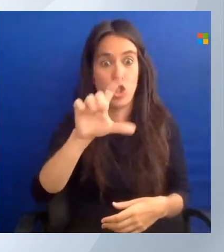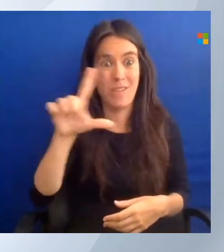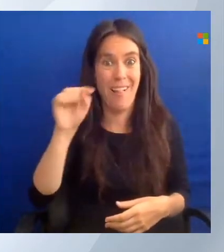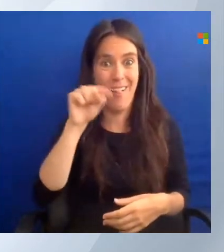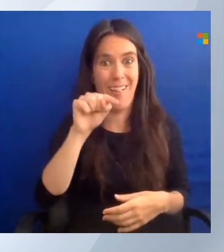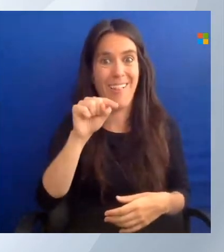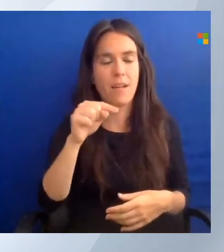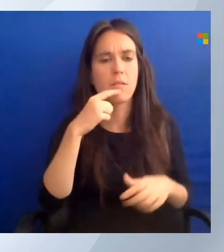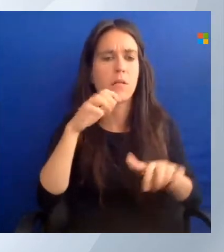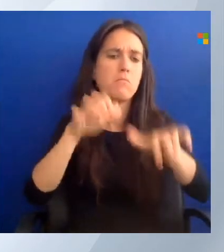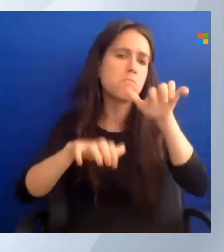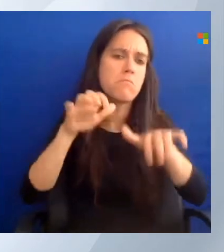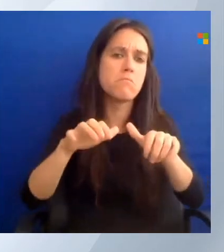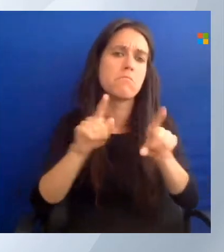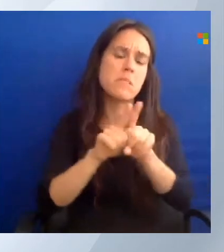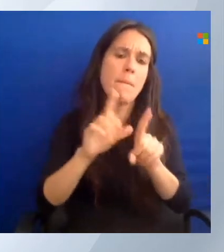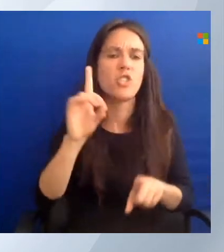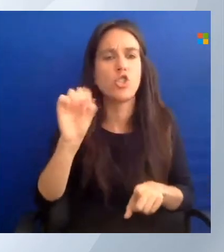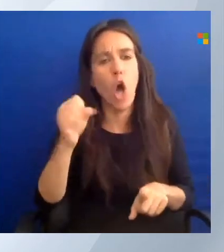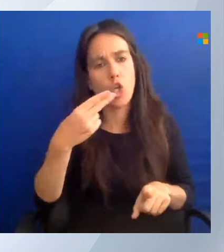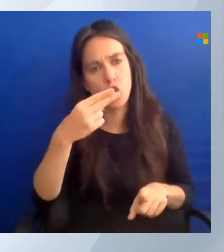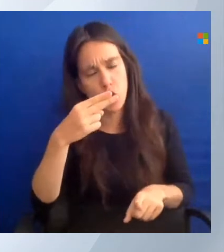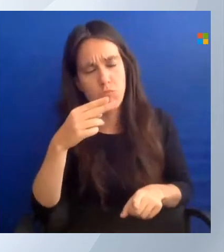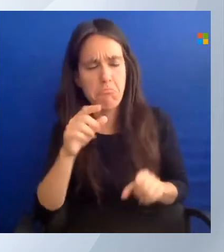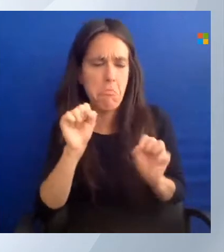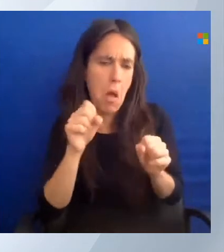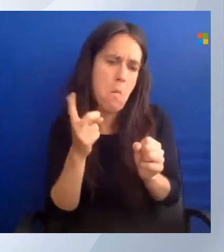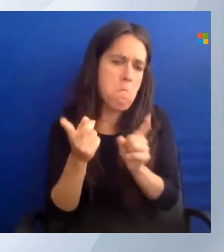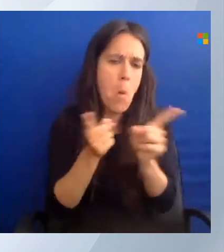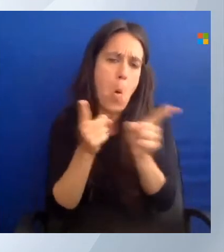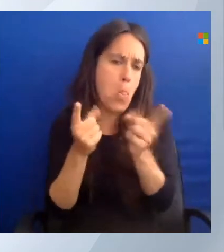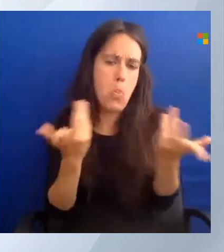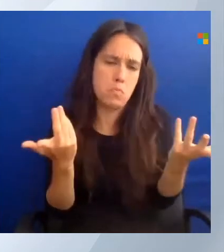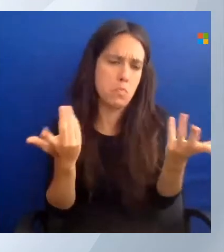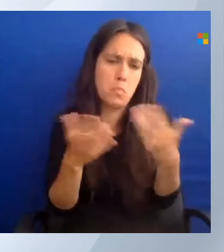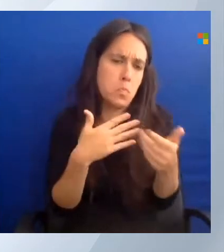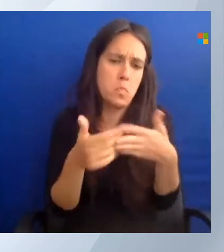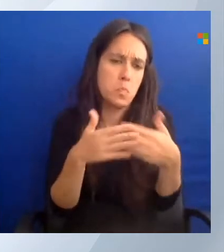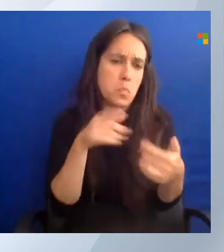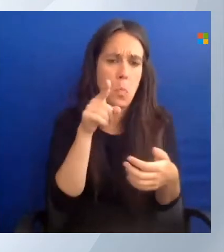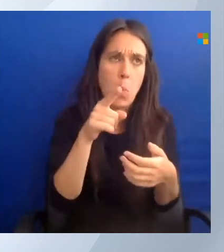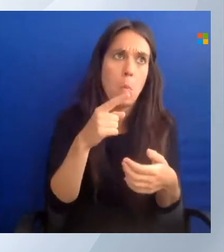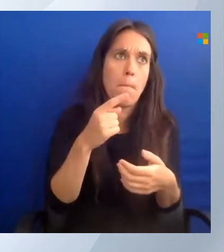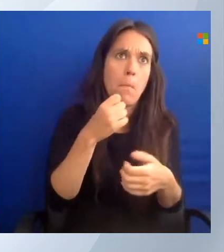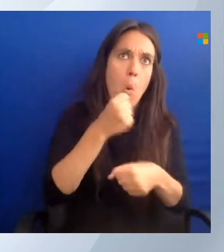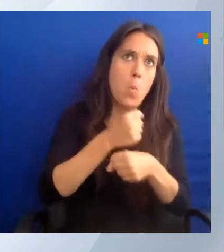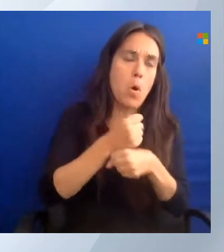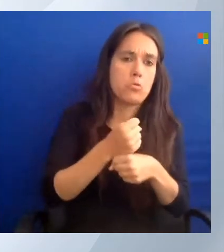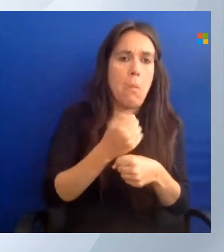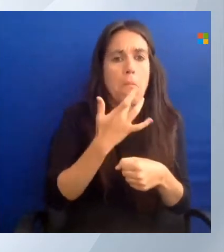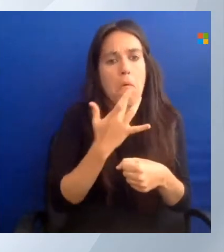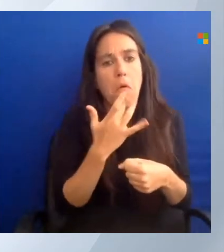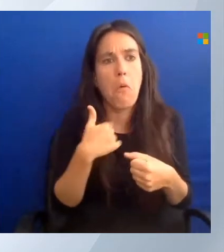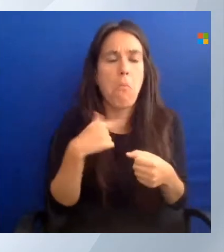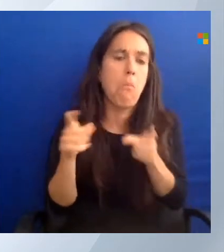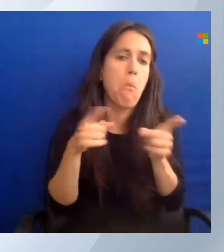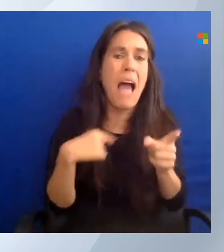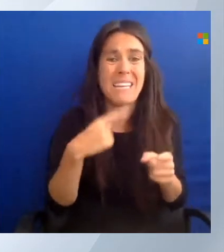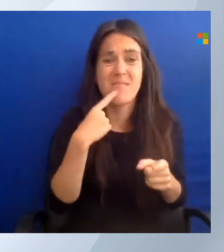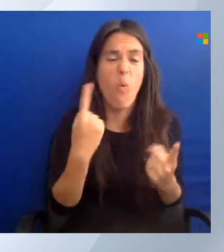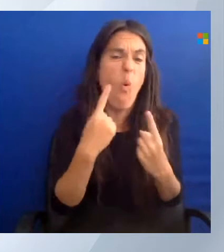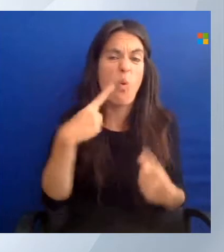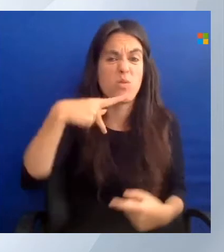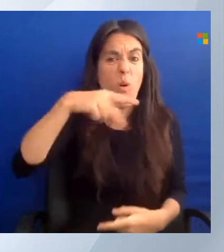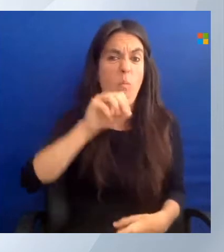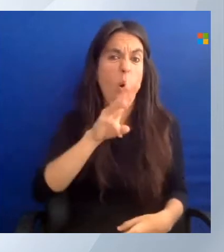interface. Whatever I'm used to and works better for me. Like I said, I always work with PowerShell. They both